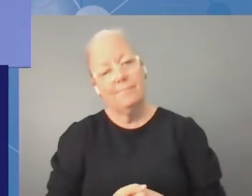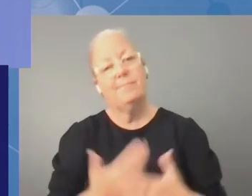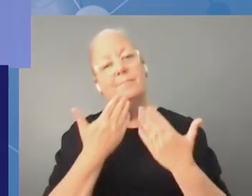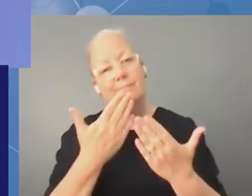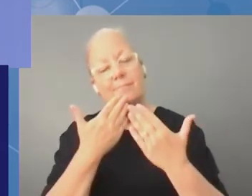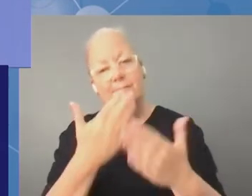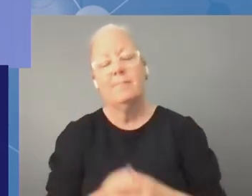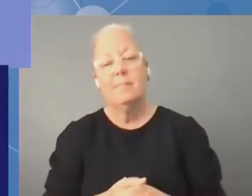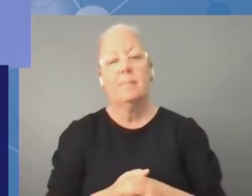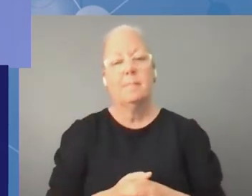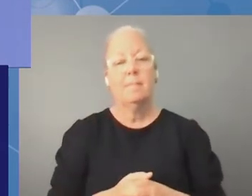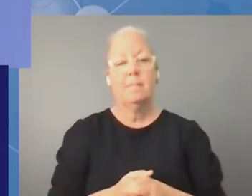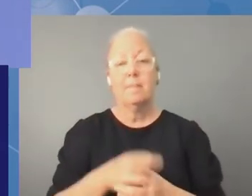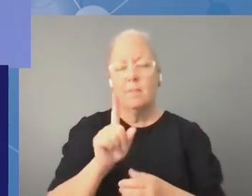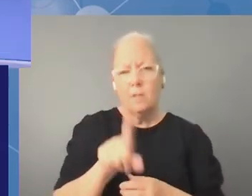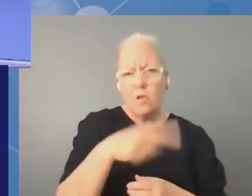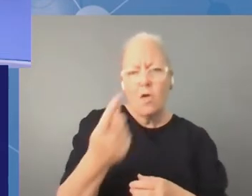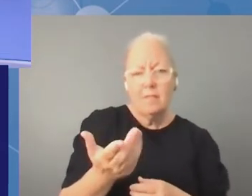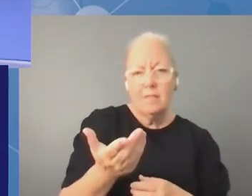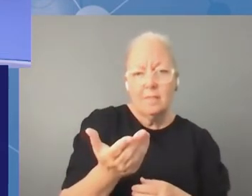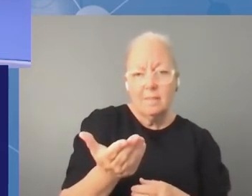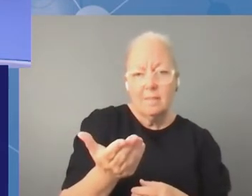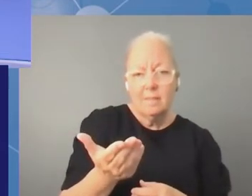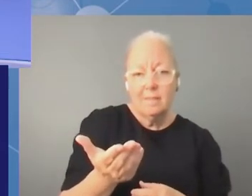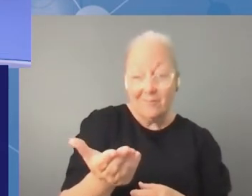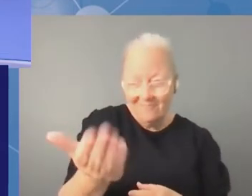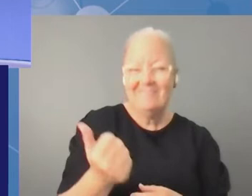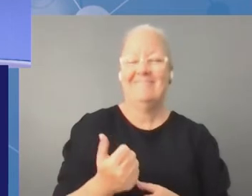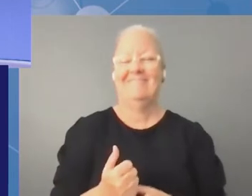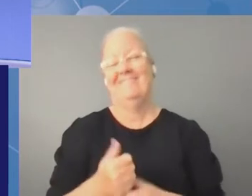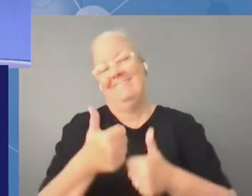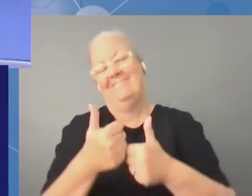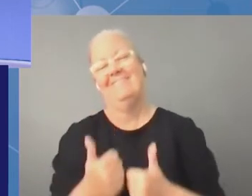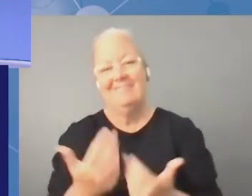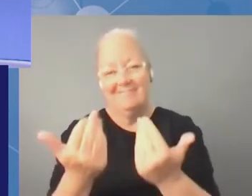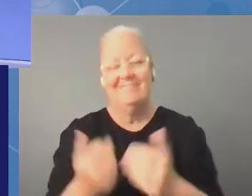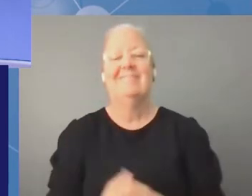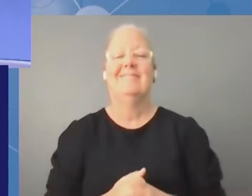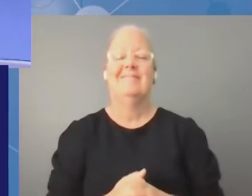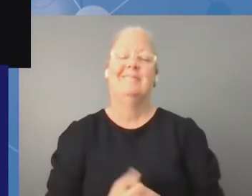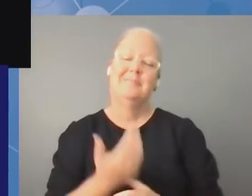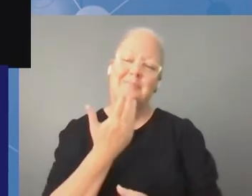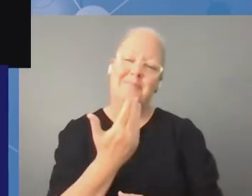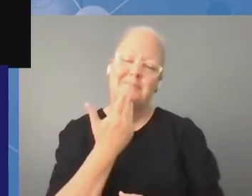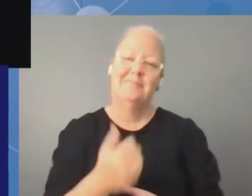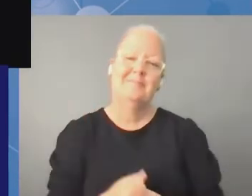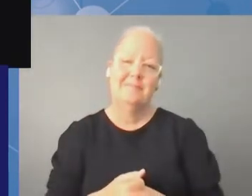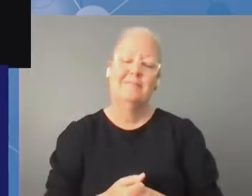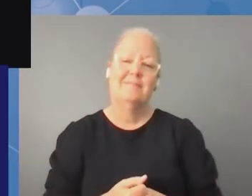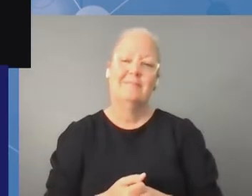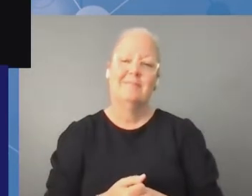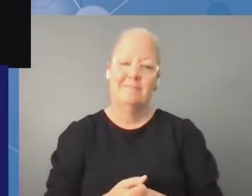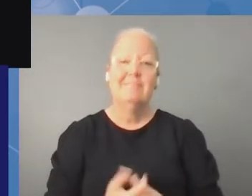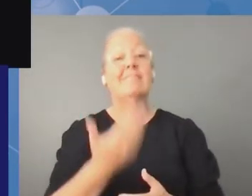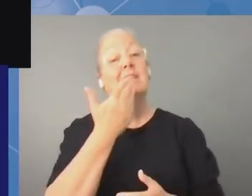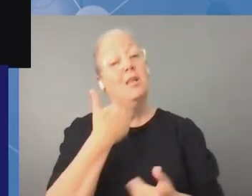line this is very good please thank you for giving me the floor i'll